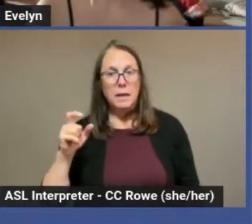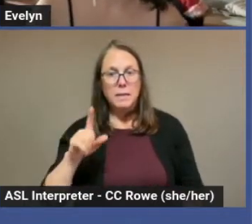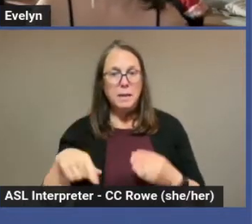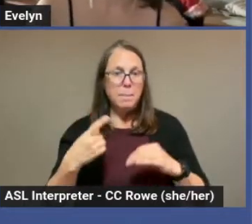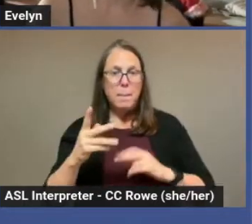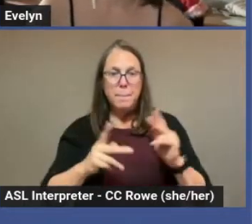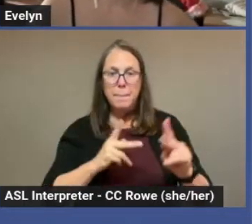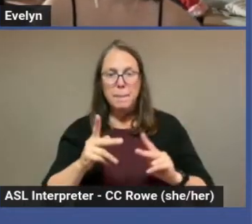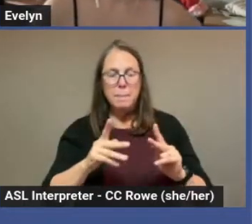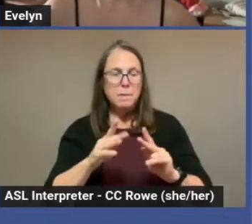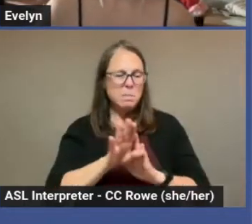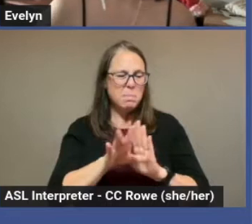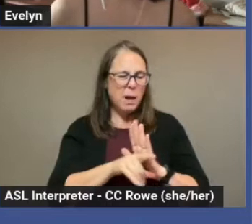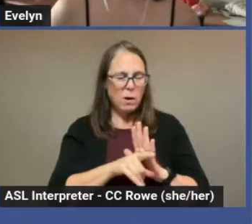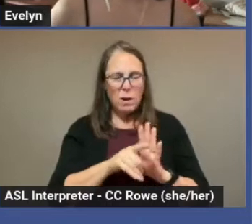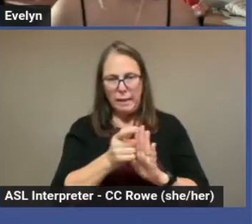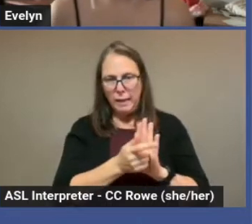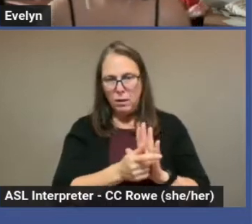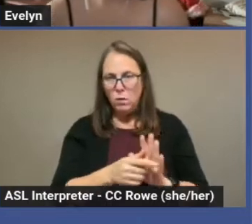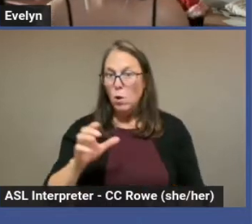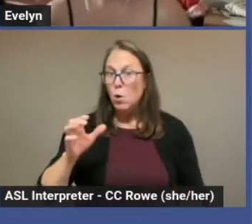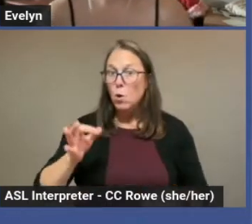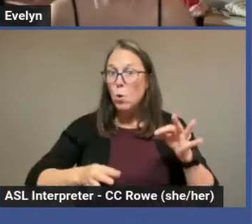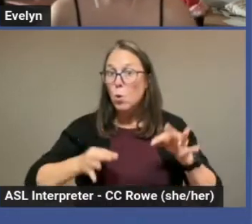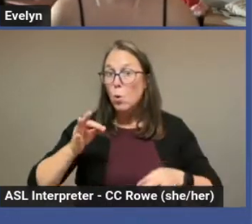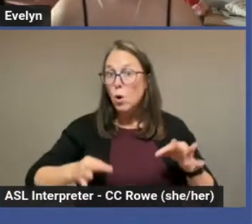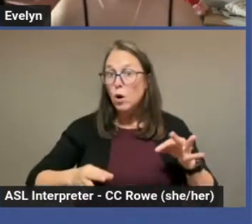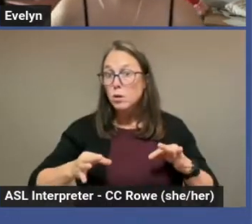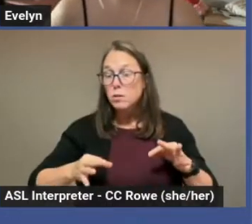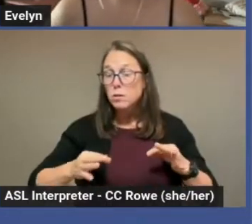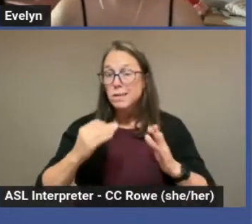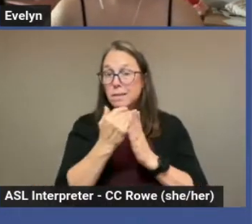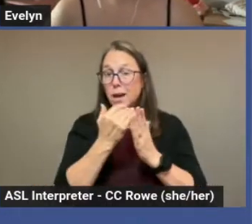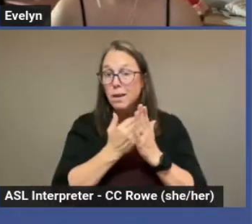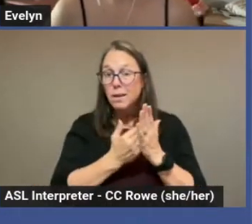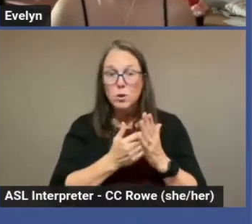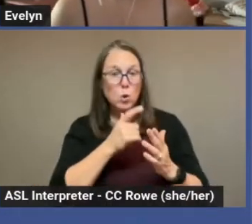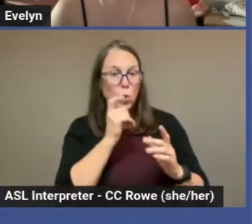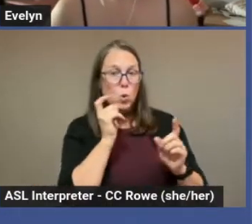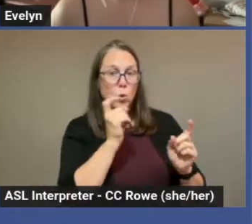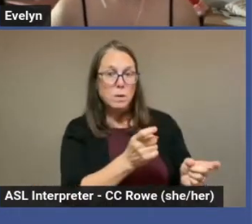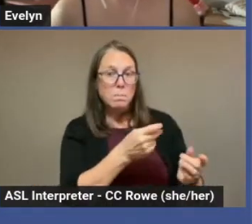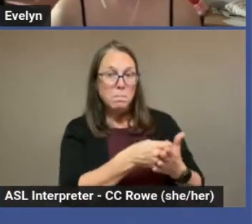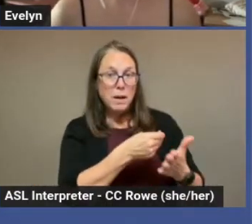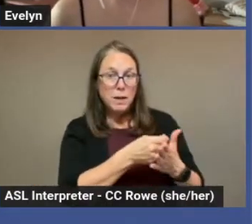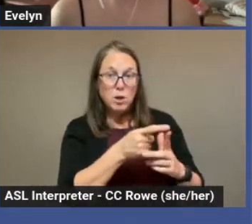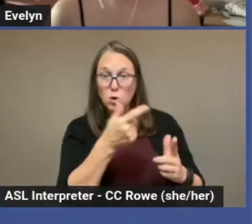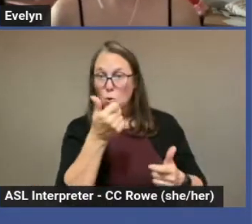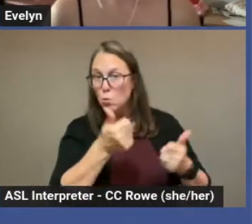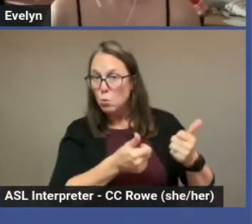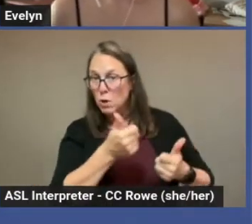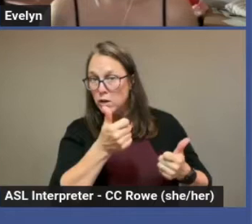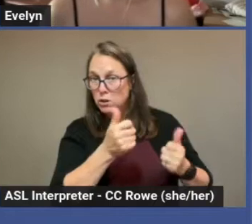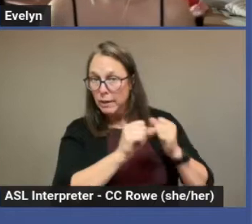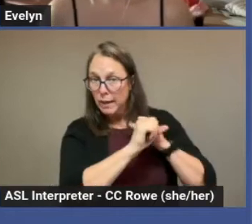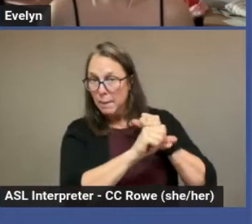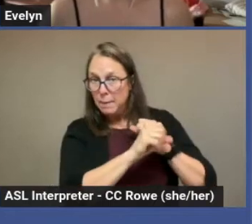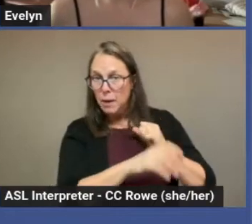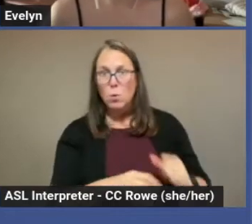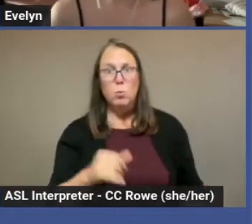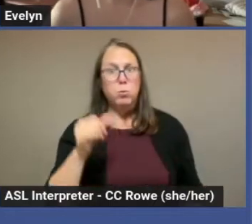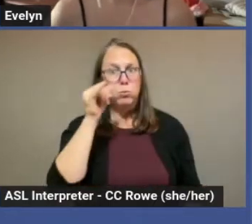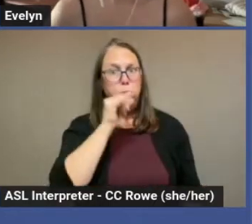court dockets, who contributed to certain candidates' campaigns. All of this is public information and